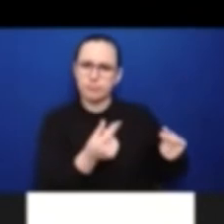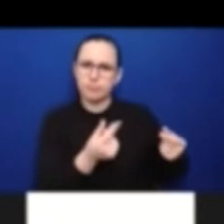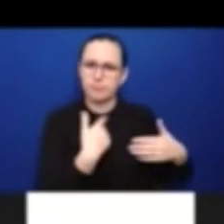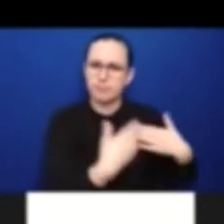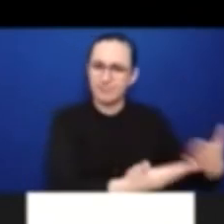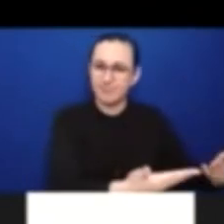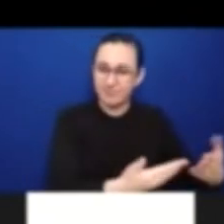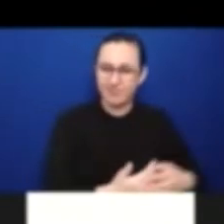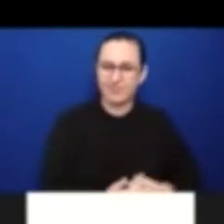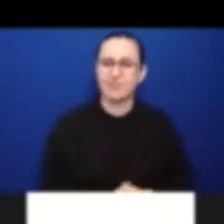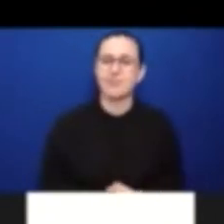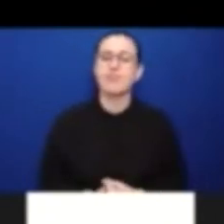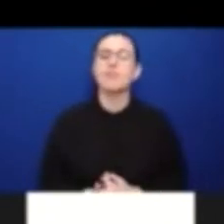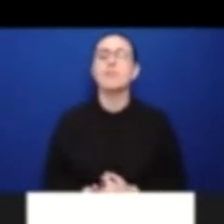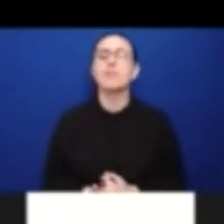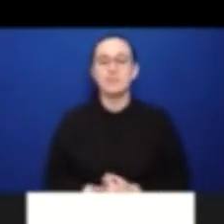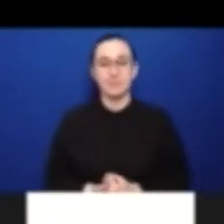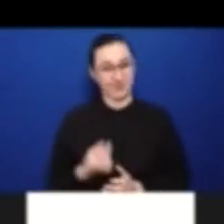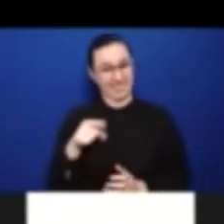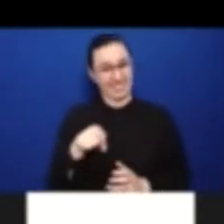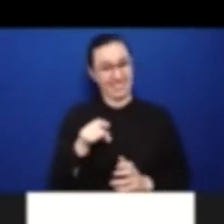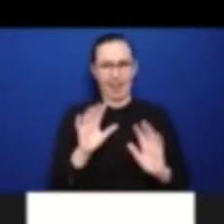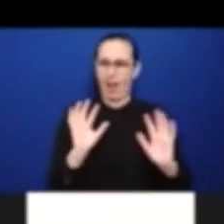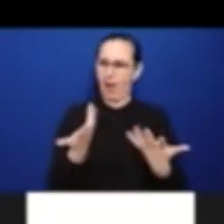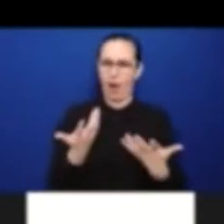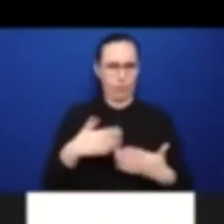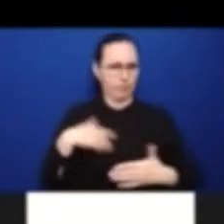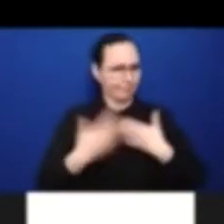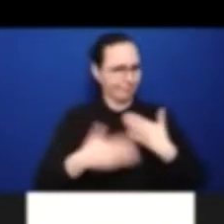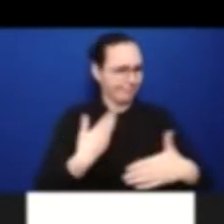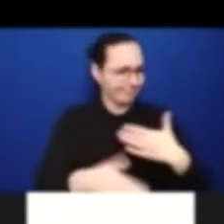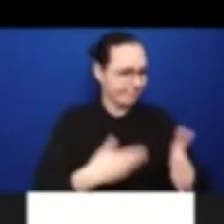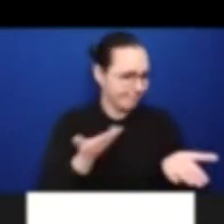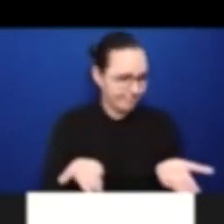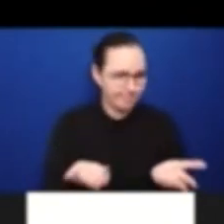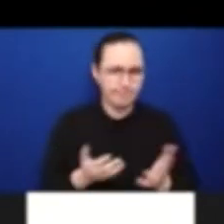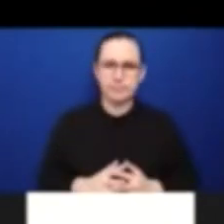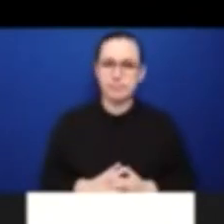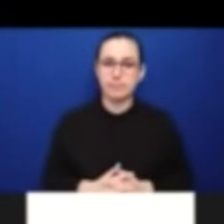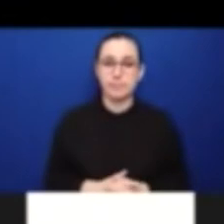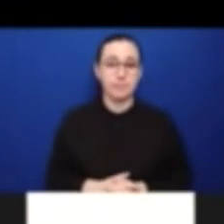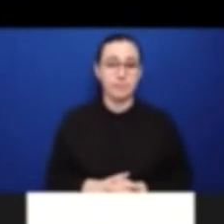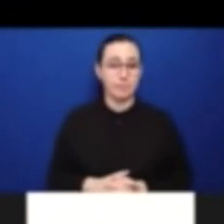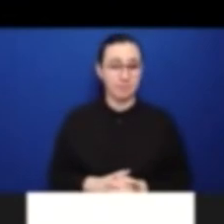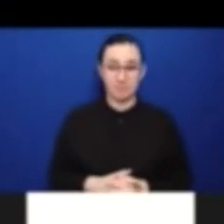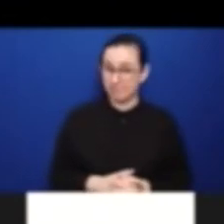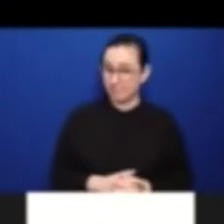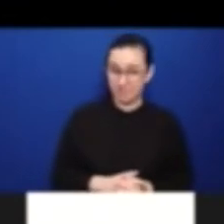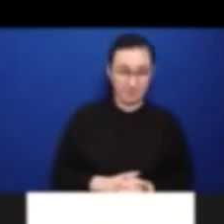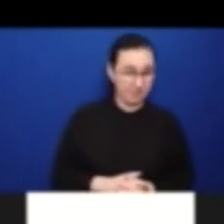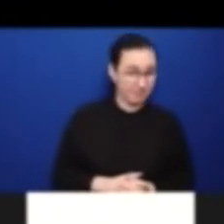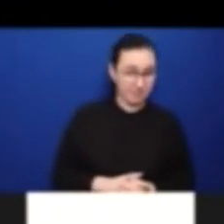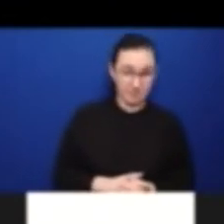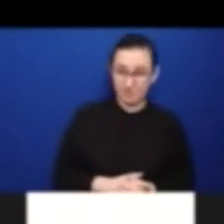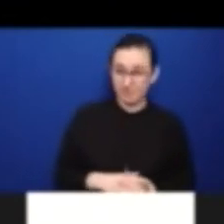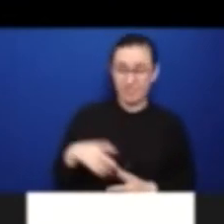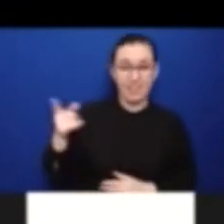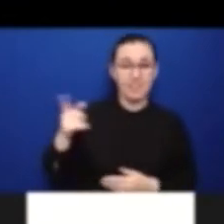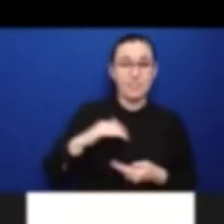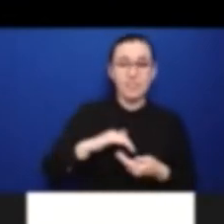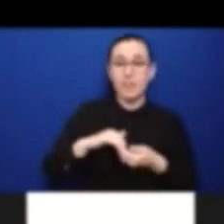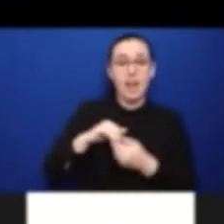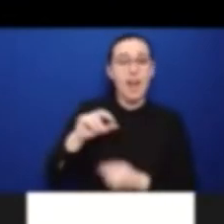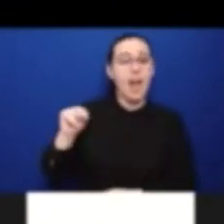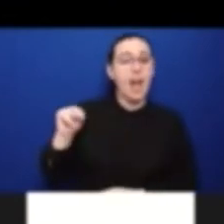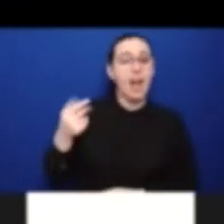such good progress. And it just simply wouldn't have been possible if it hadn't been for all of the NGOs pushing their governments hard in